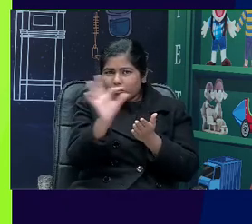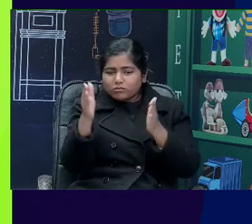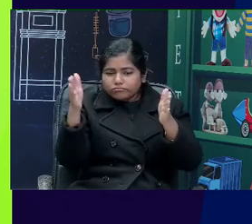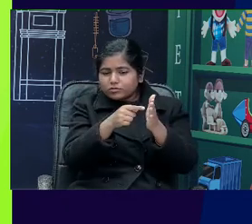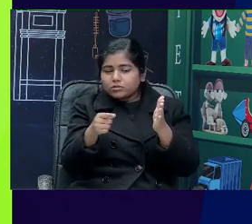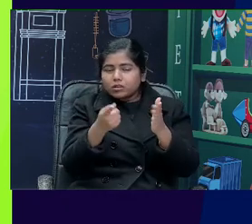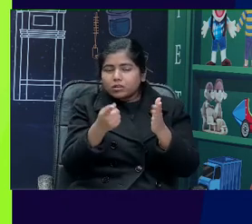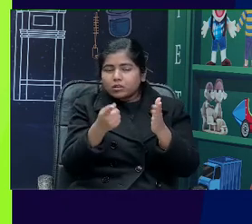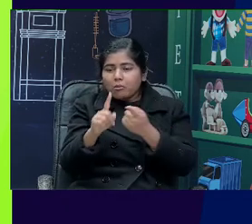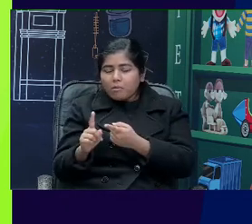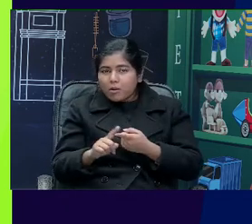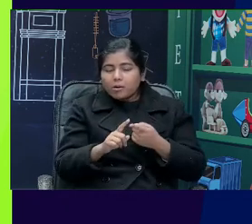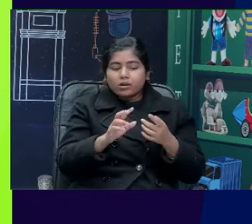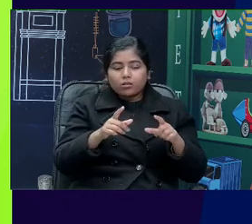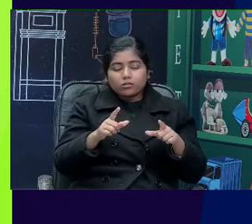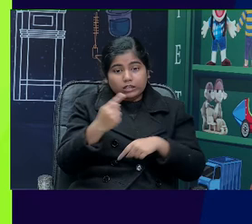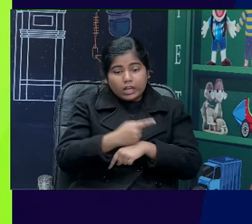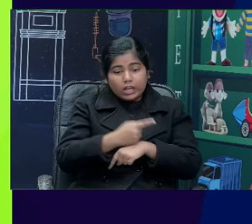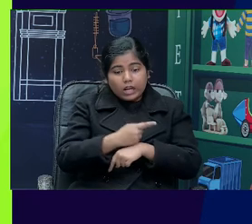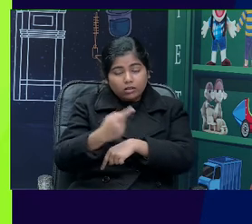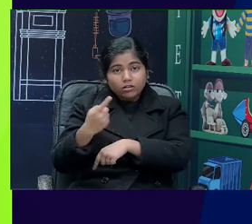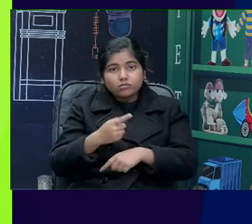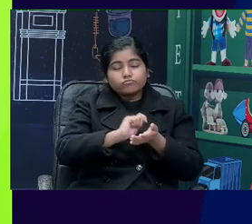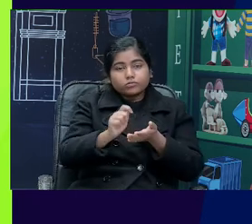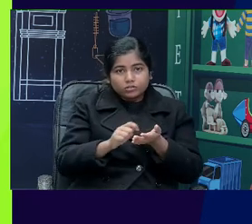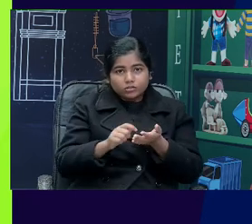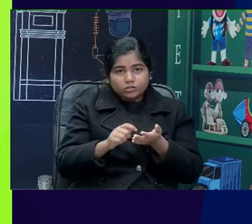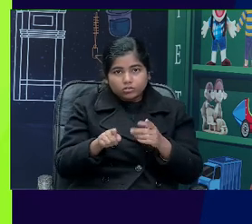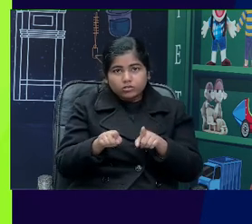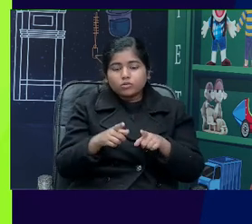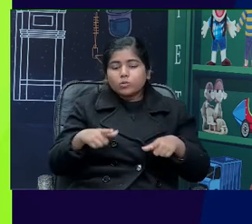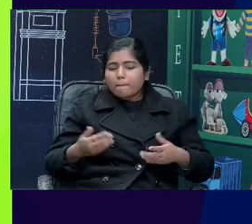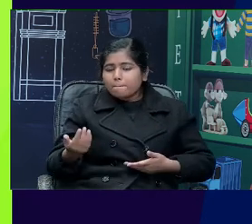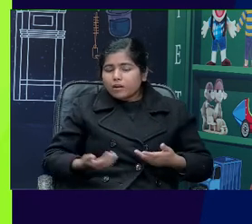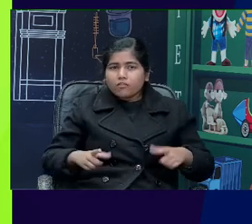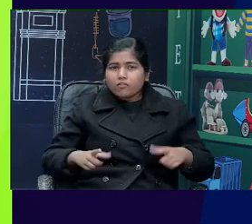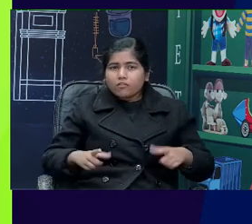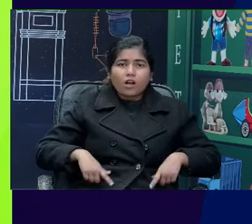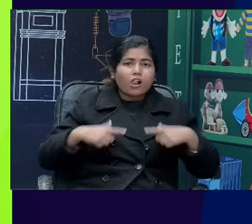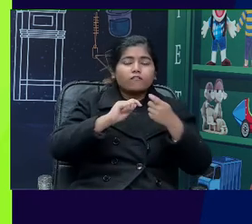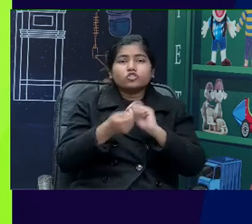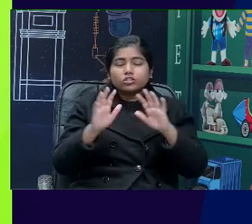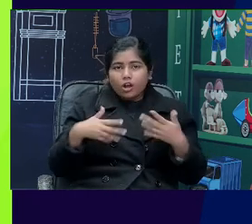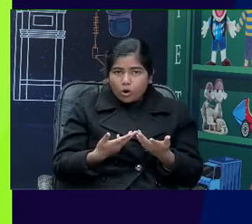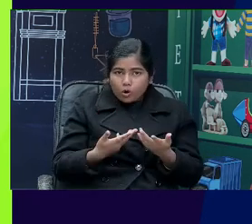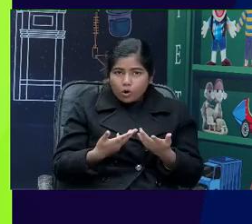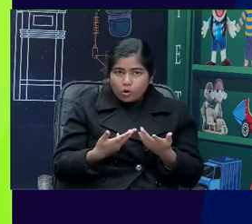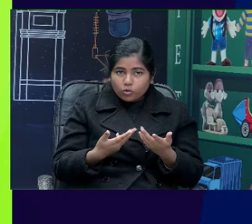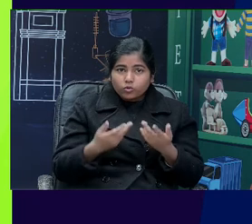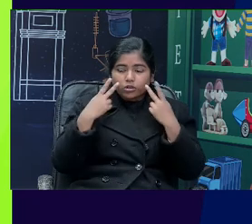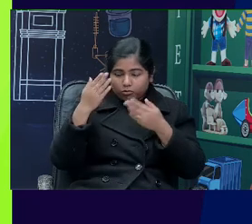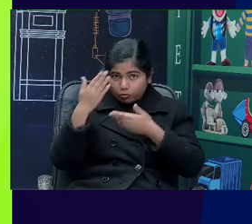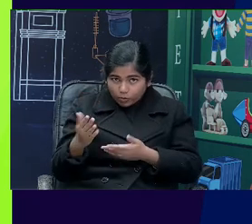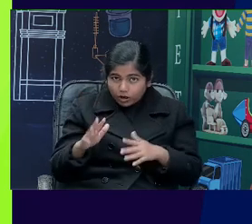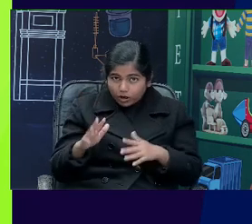How have they changed your routine? Do they keep you busy? Do they look forward to your arrival from school? Do they